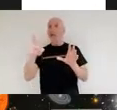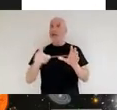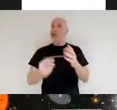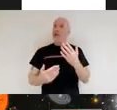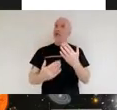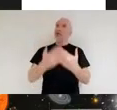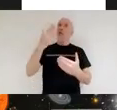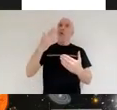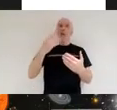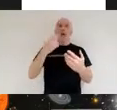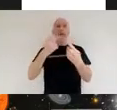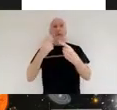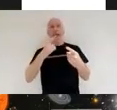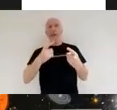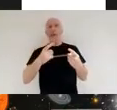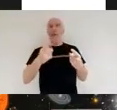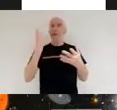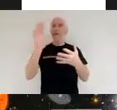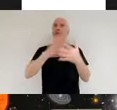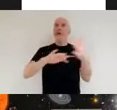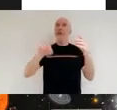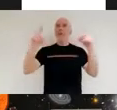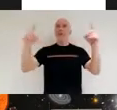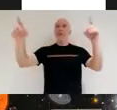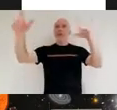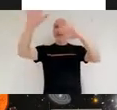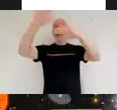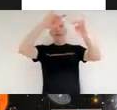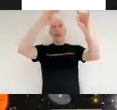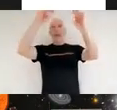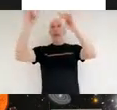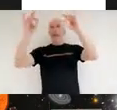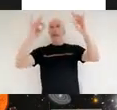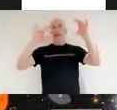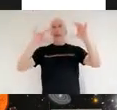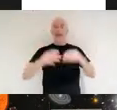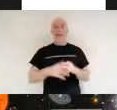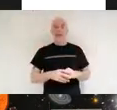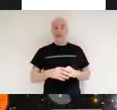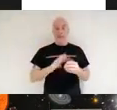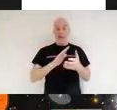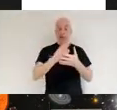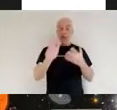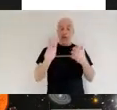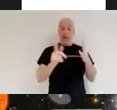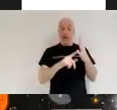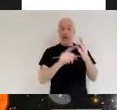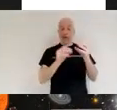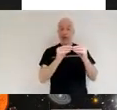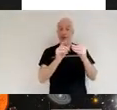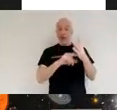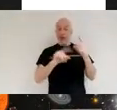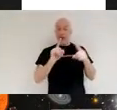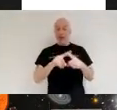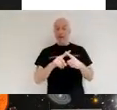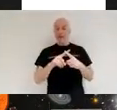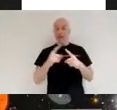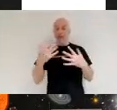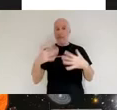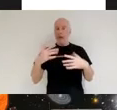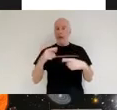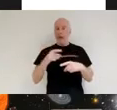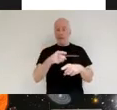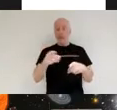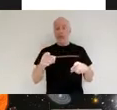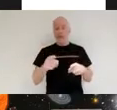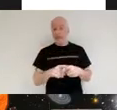so i mentioned that it was the successor to the hubble space telescope now the hubble space telescope has been